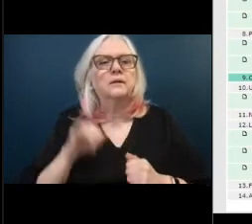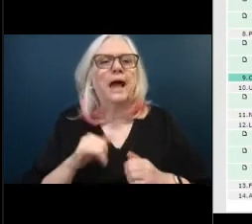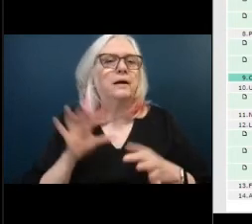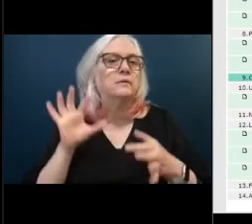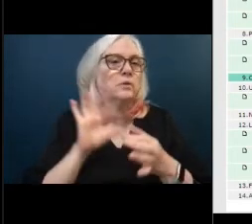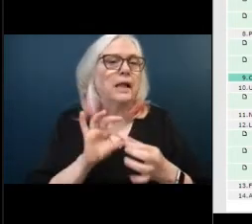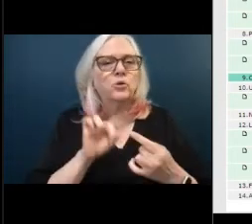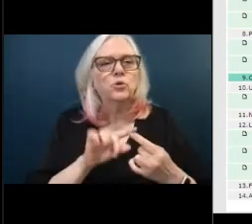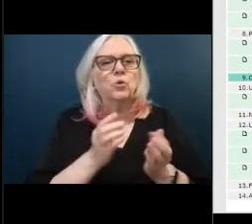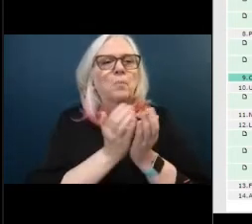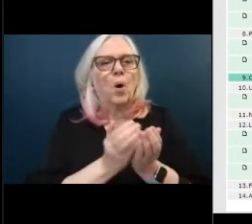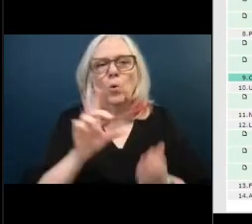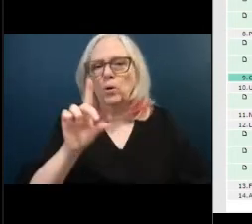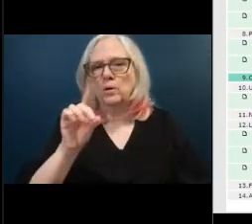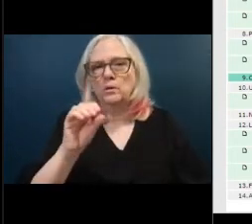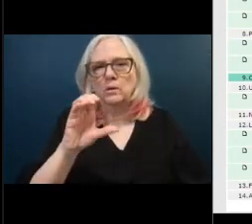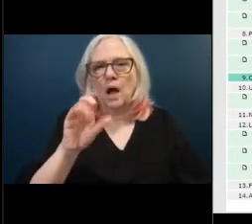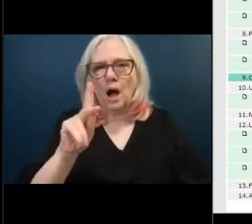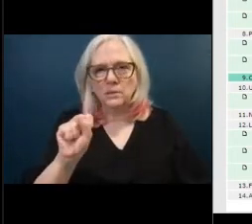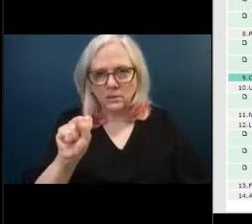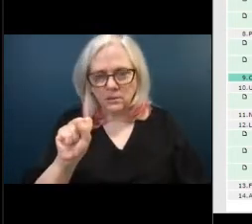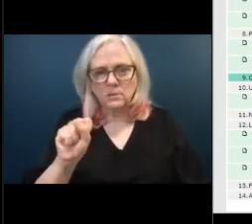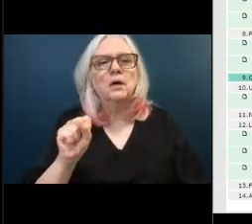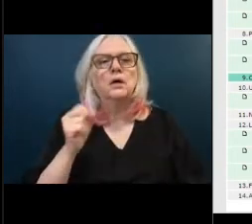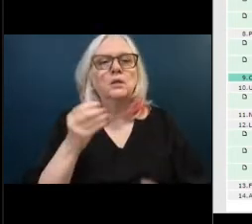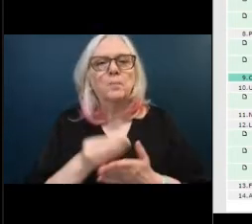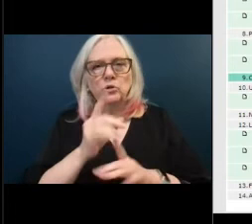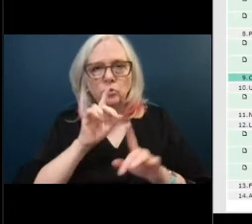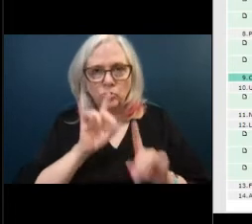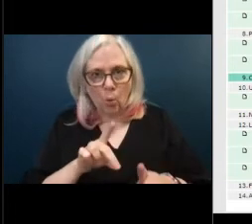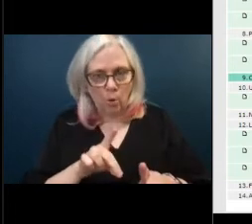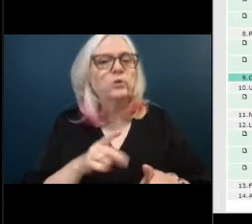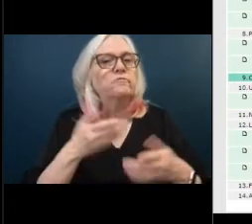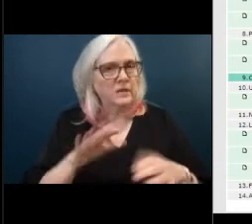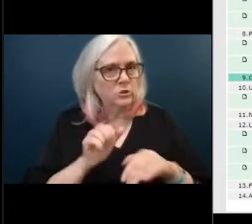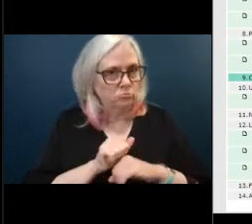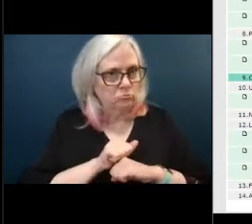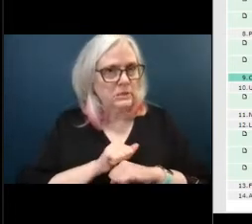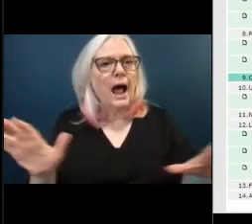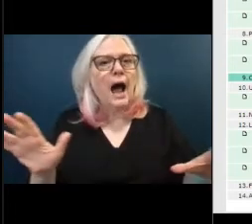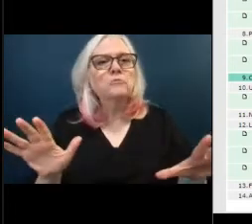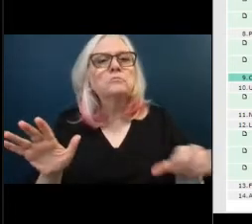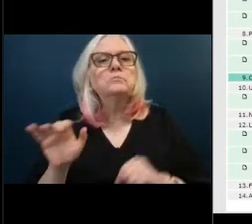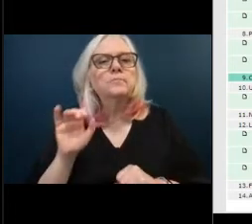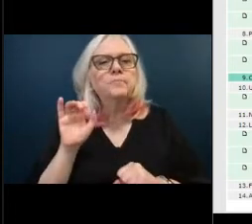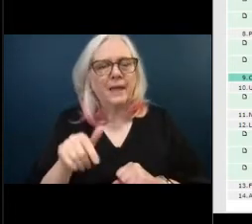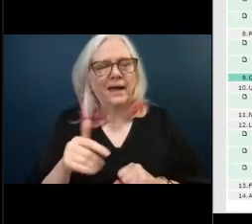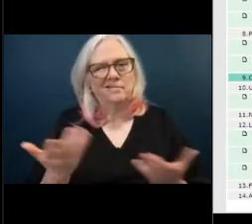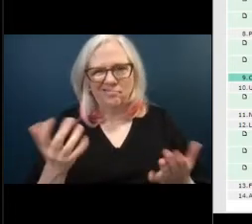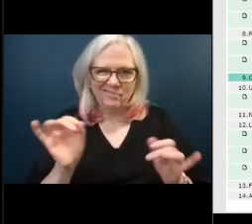the purchase order has been issued um as with most industries we're experiencing supply issues